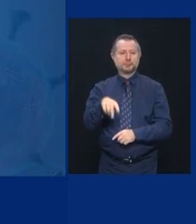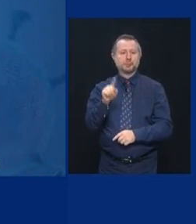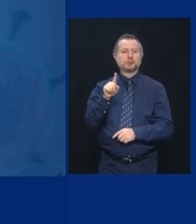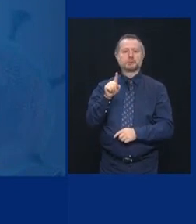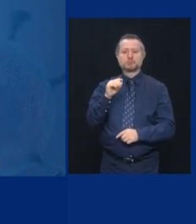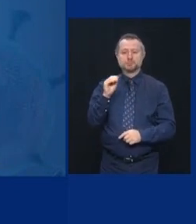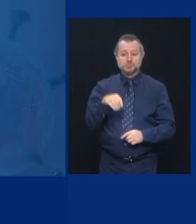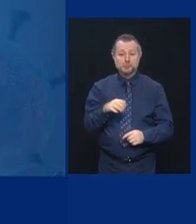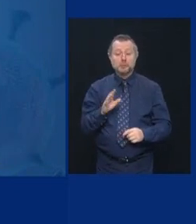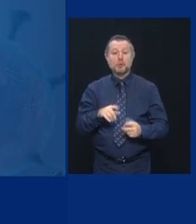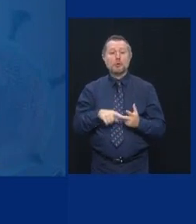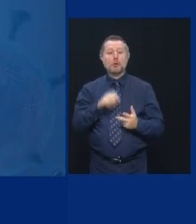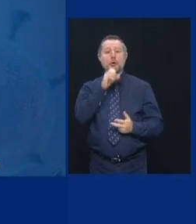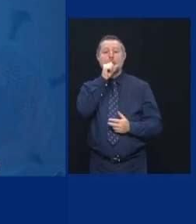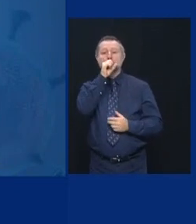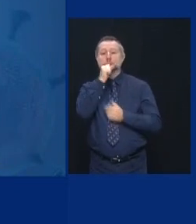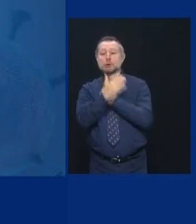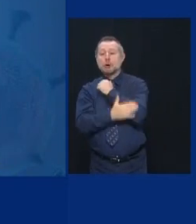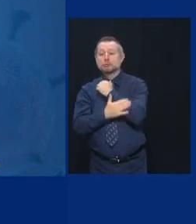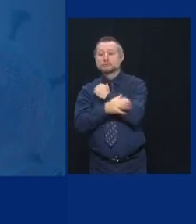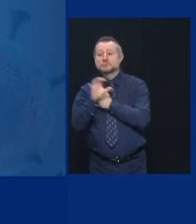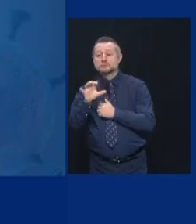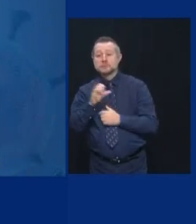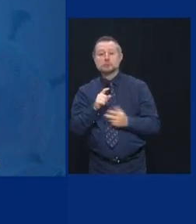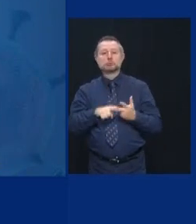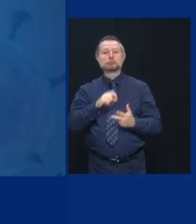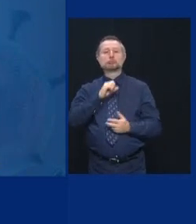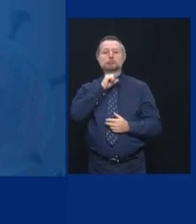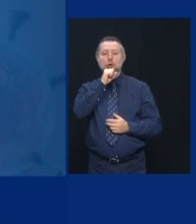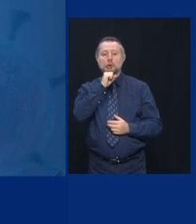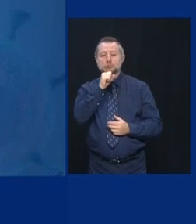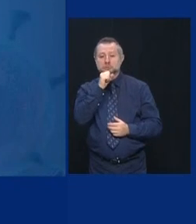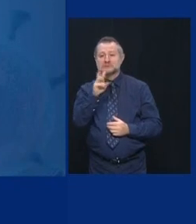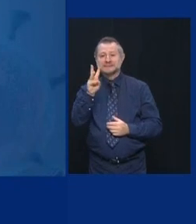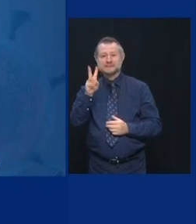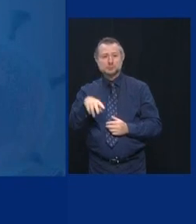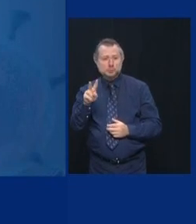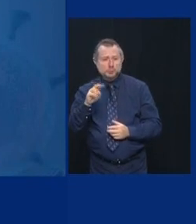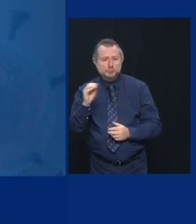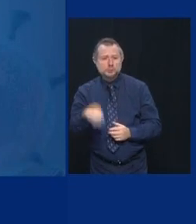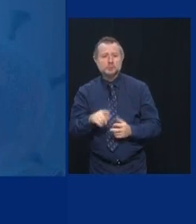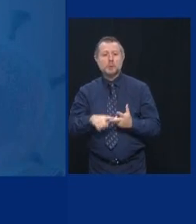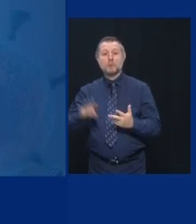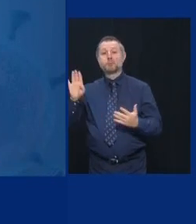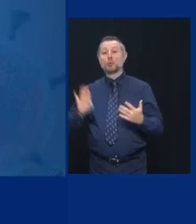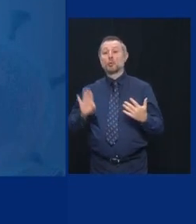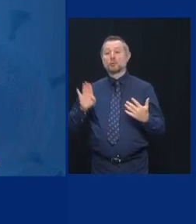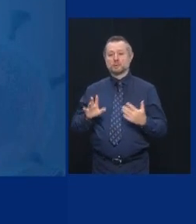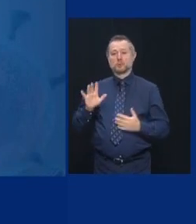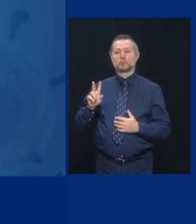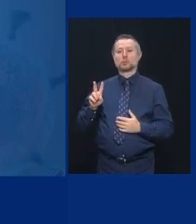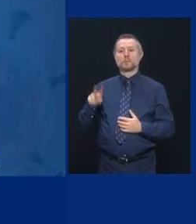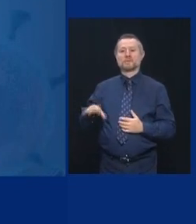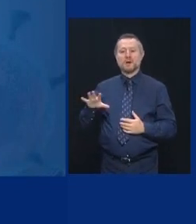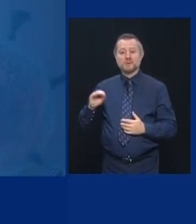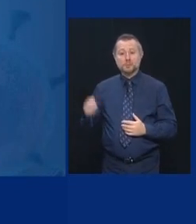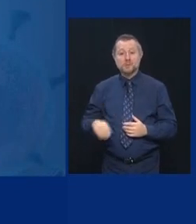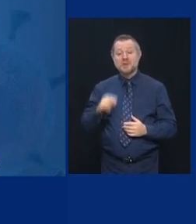Orange County, Rockland County, Brooklyn, Brooklyn. Nassau could be on there with a hot spot